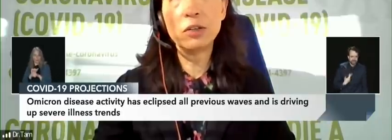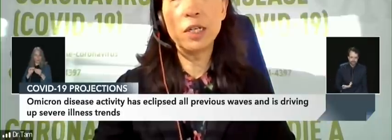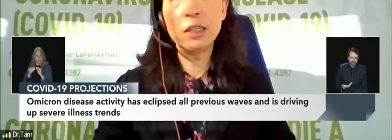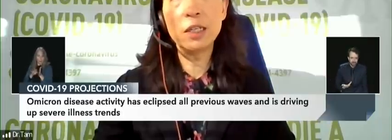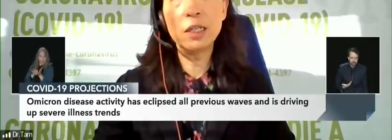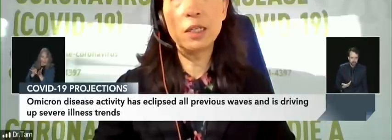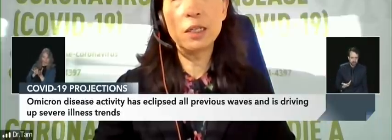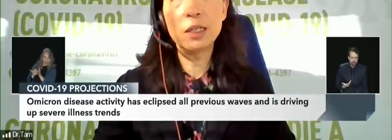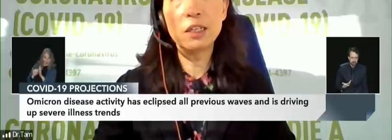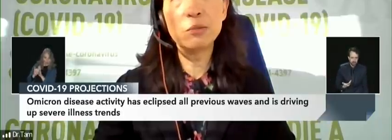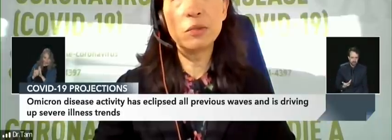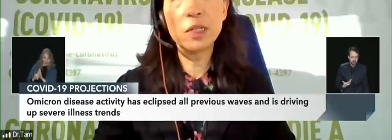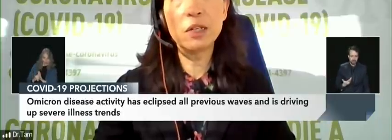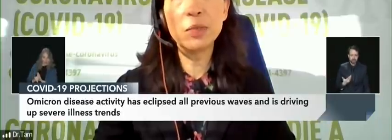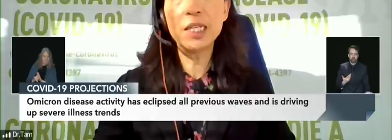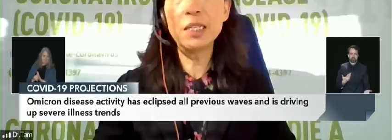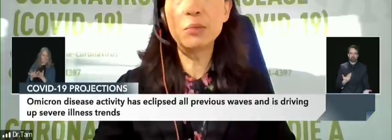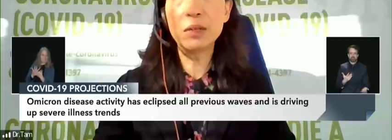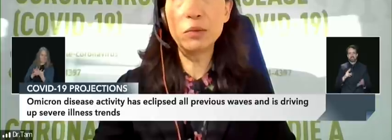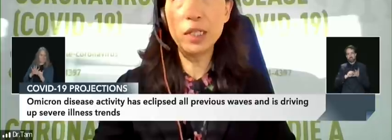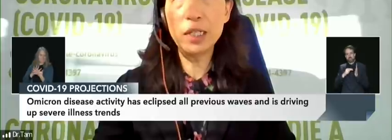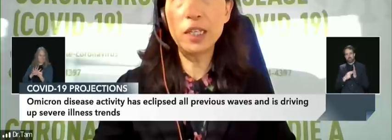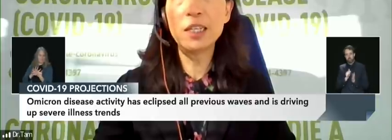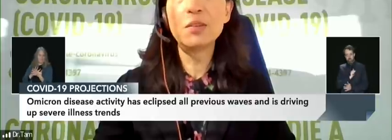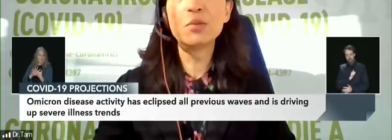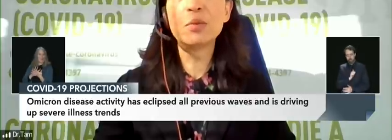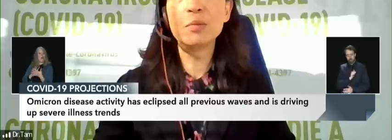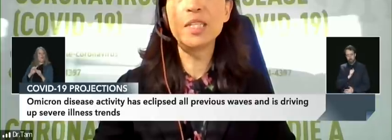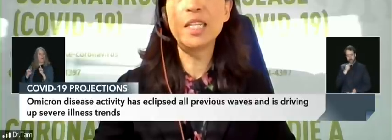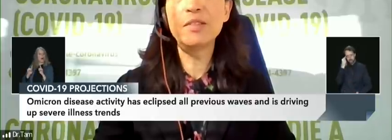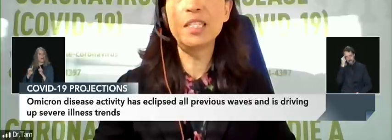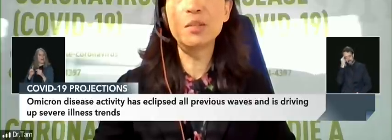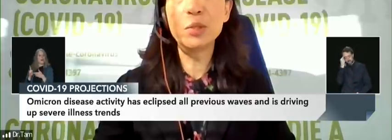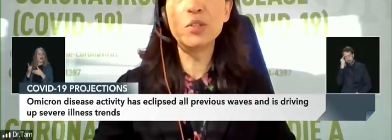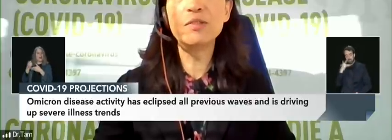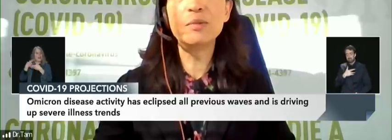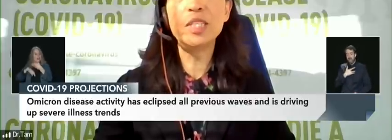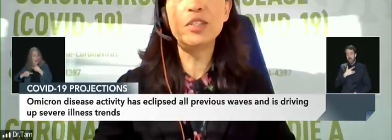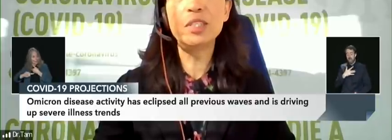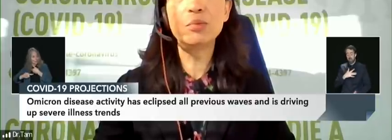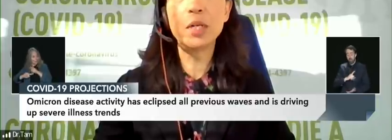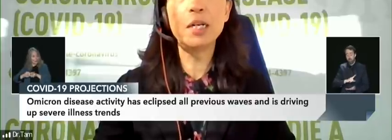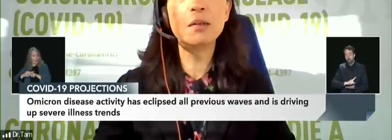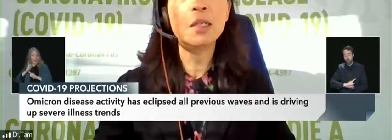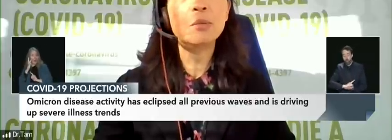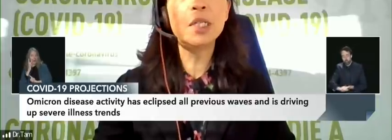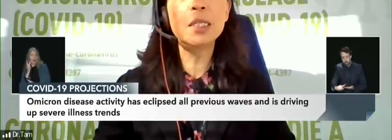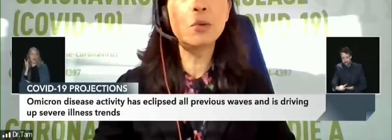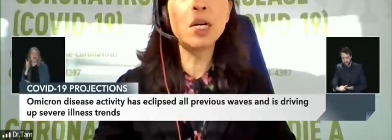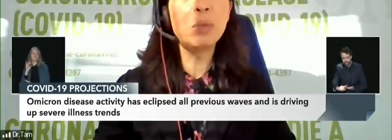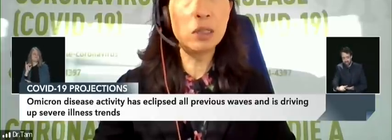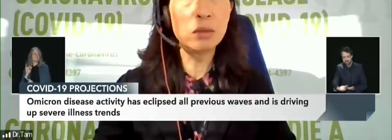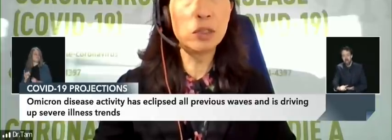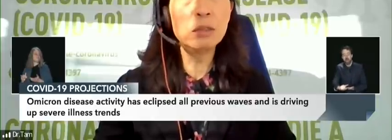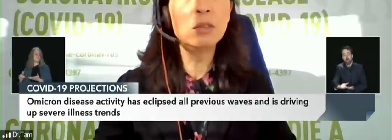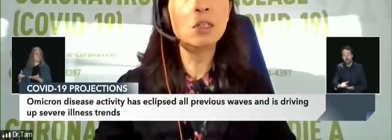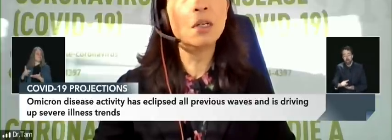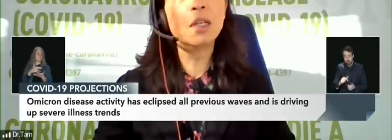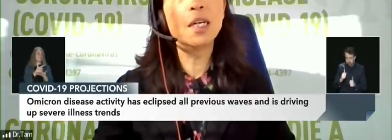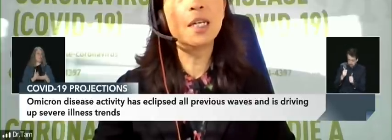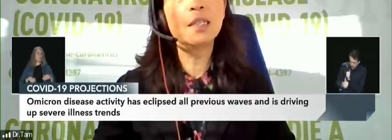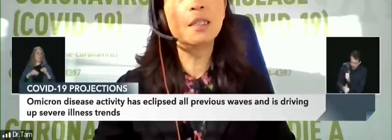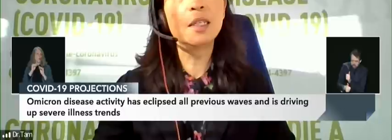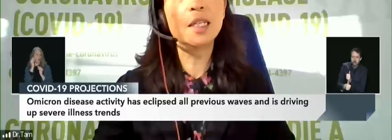so I think come back in about a week we'll probably have a little bit more information as well but it is quite possible